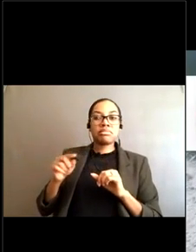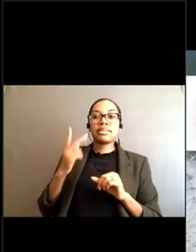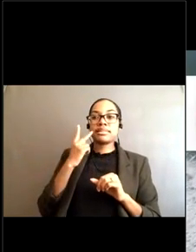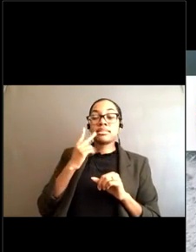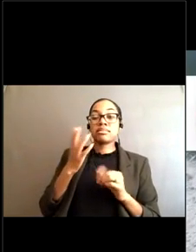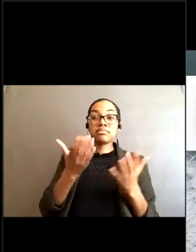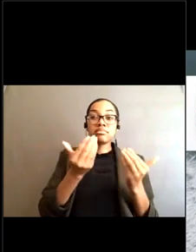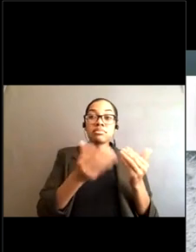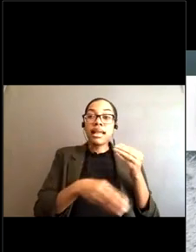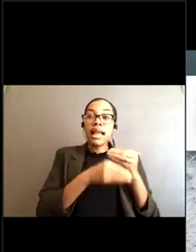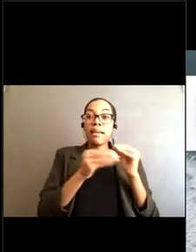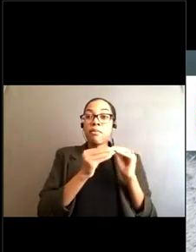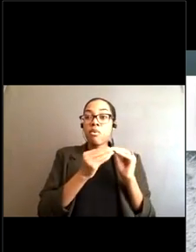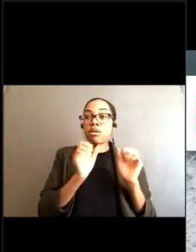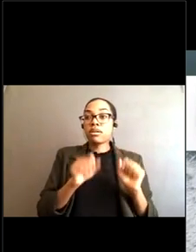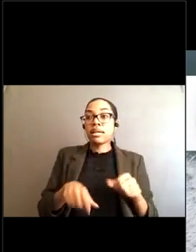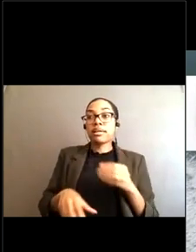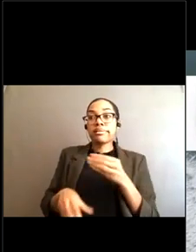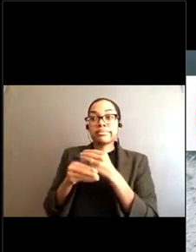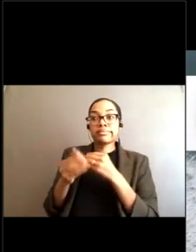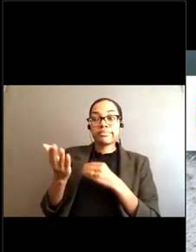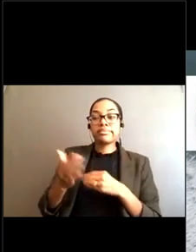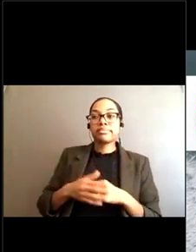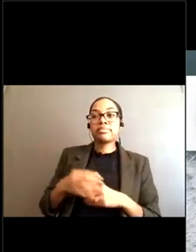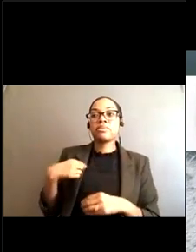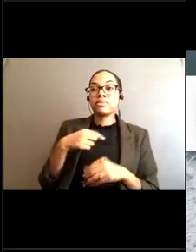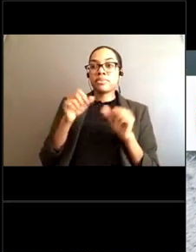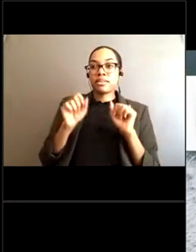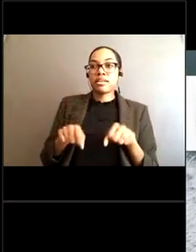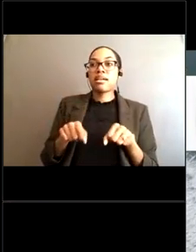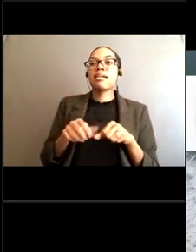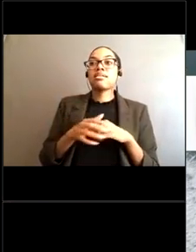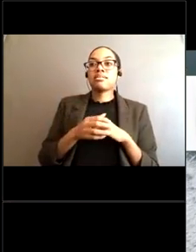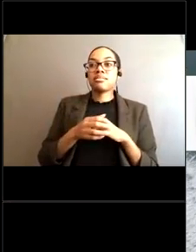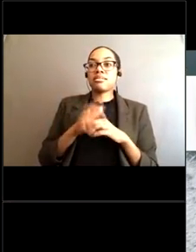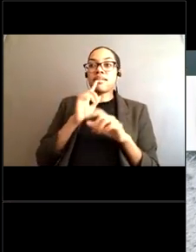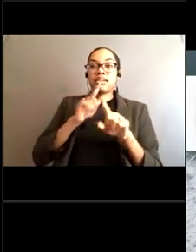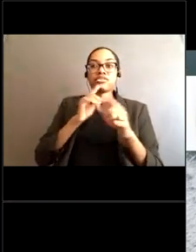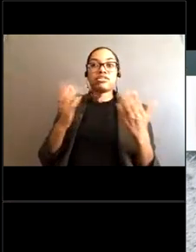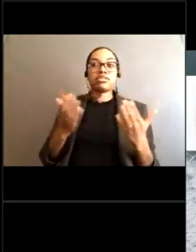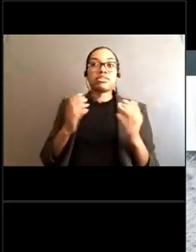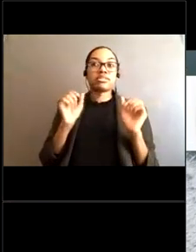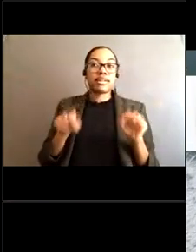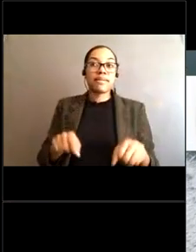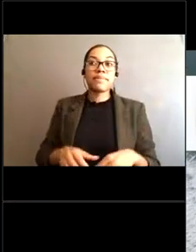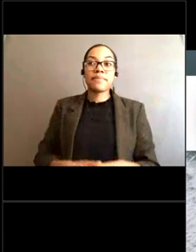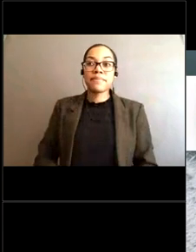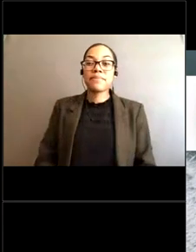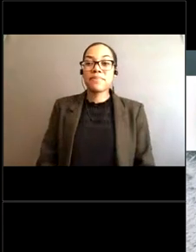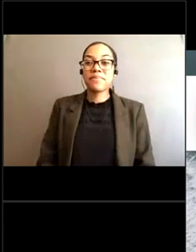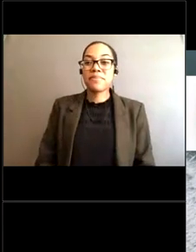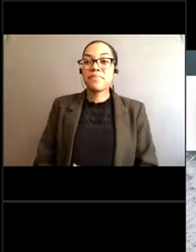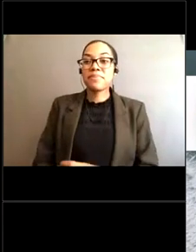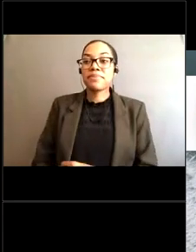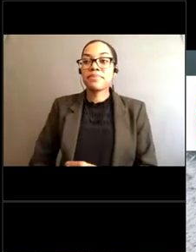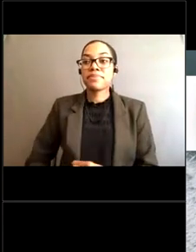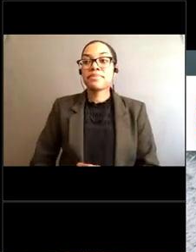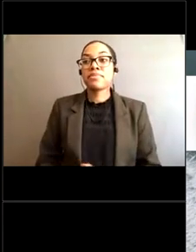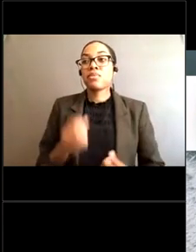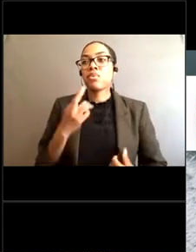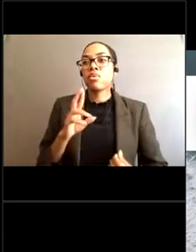in the chat box And we can ask your questions here or answer your questions here Or